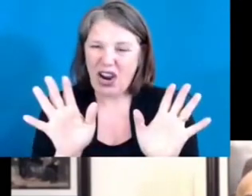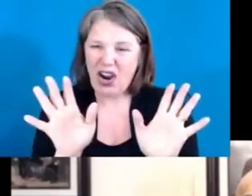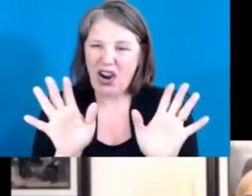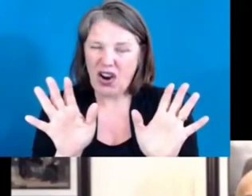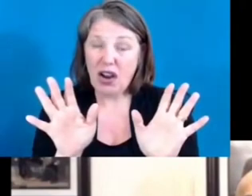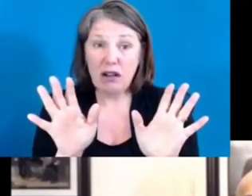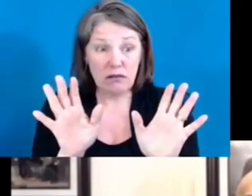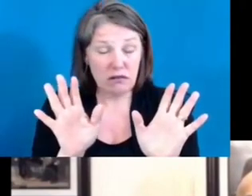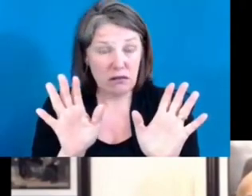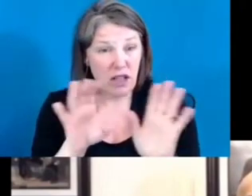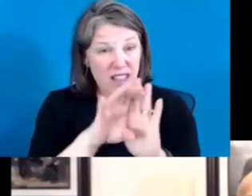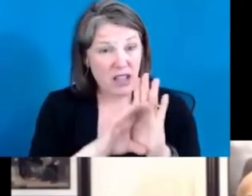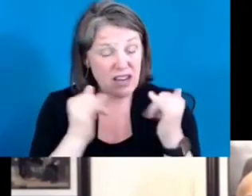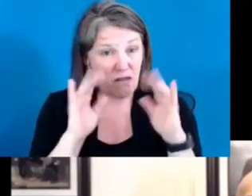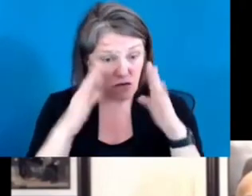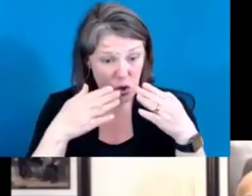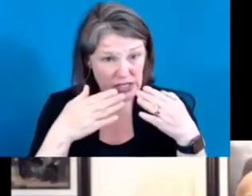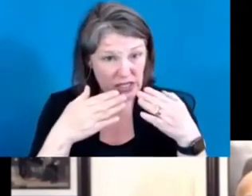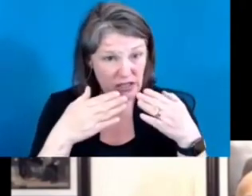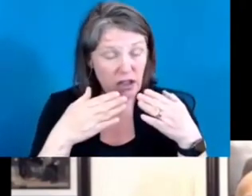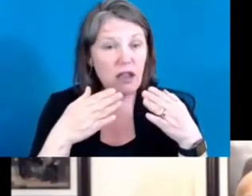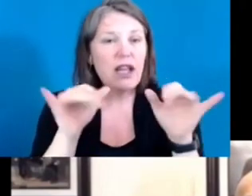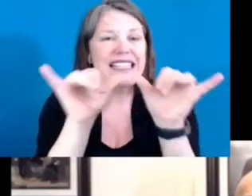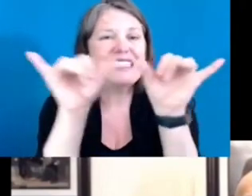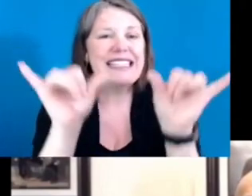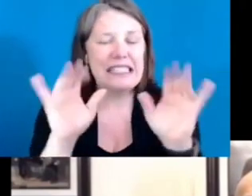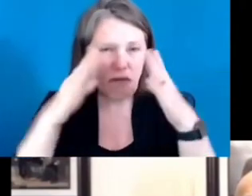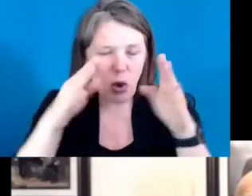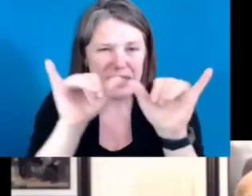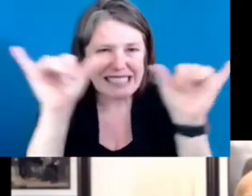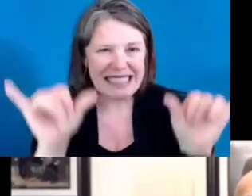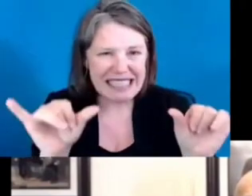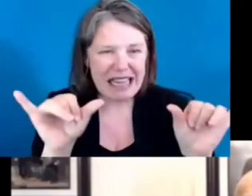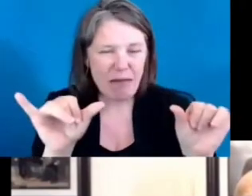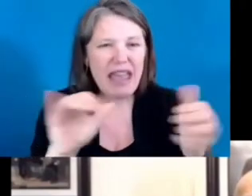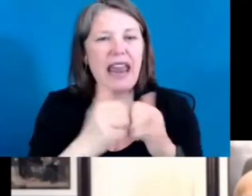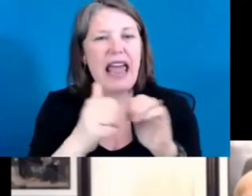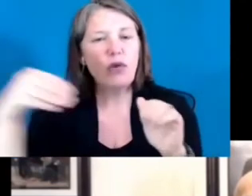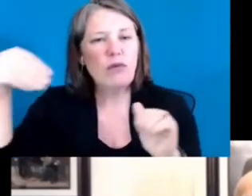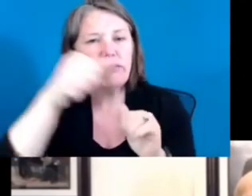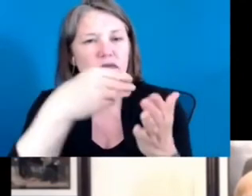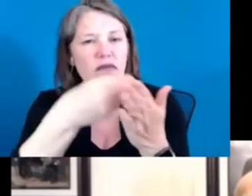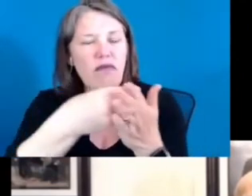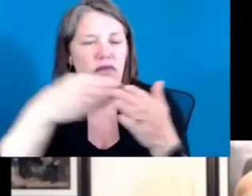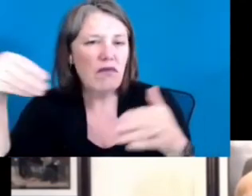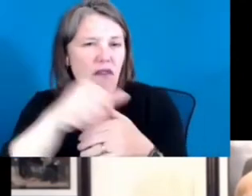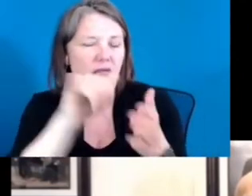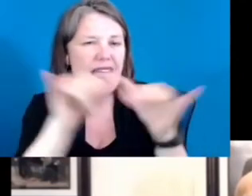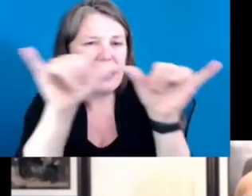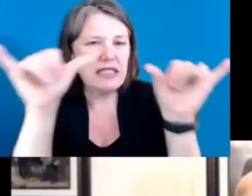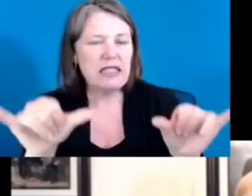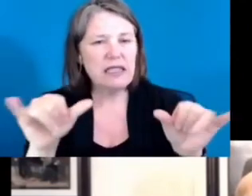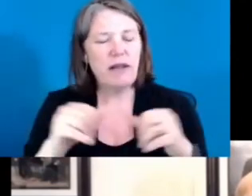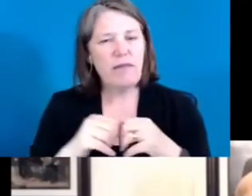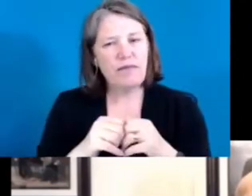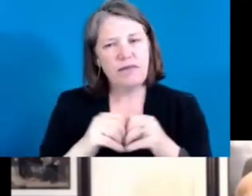and funding of that system and Well, education should be about children. And so